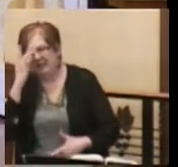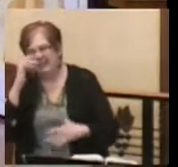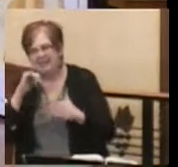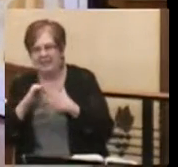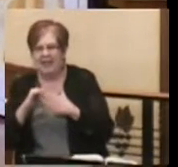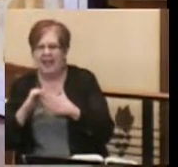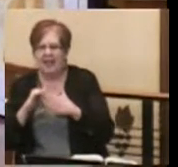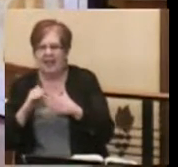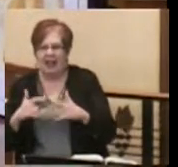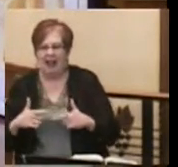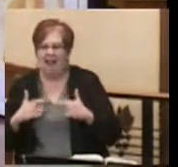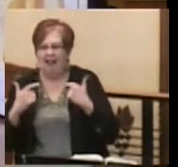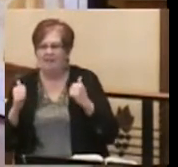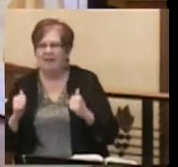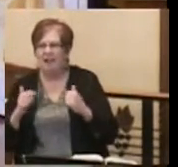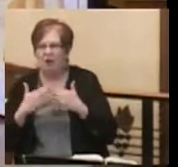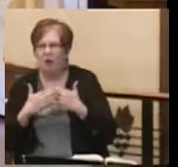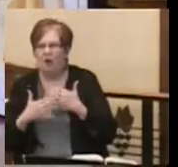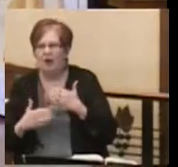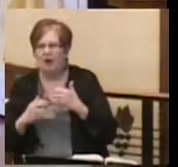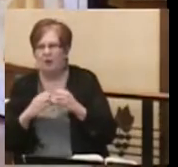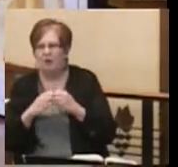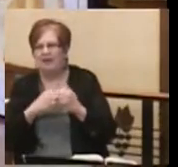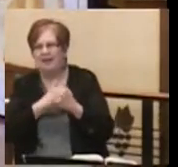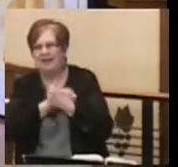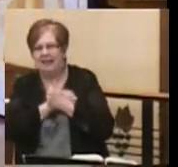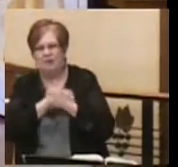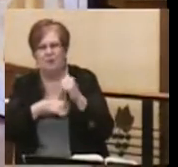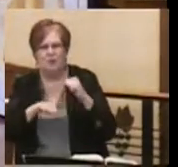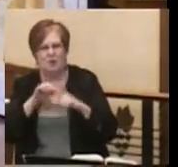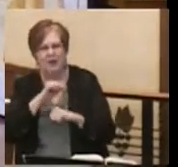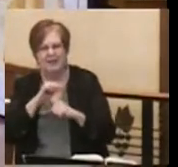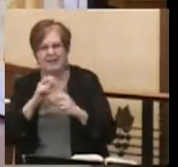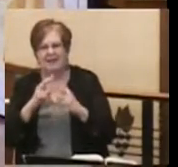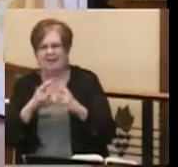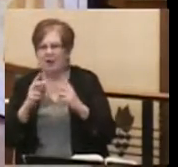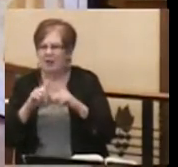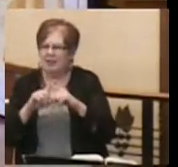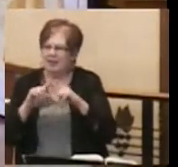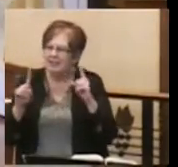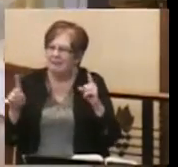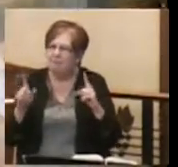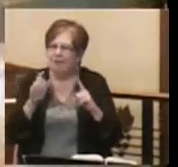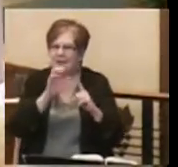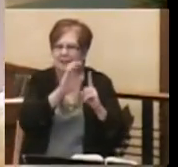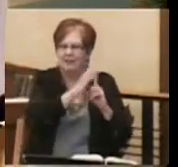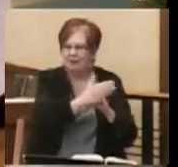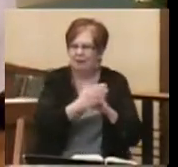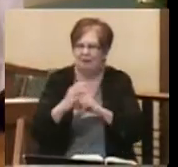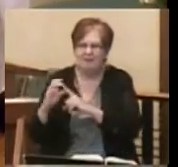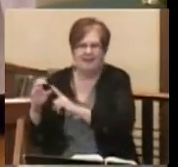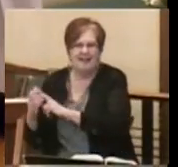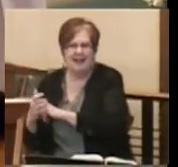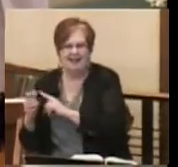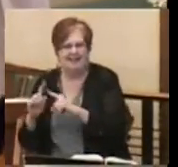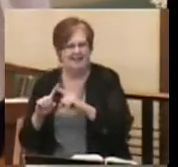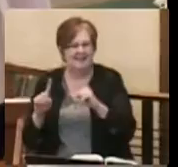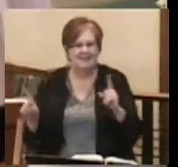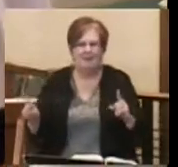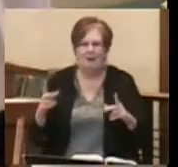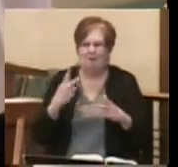life may go on with loved ones. Two very different circumstances, both